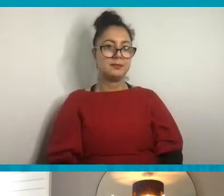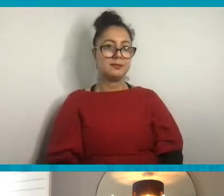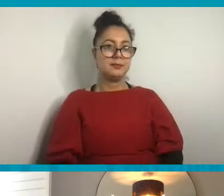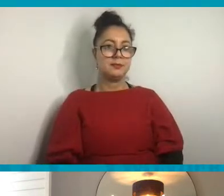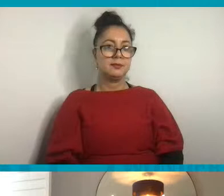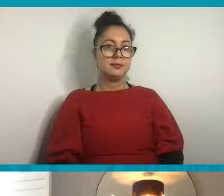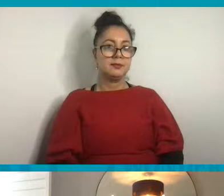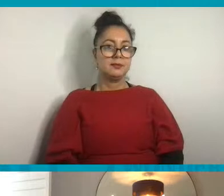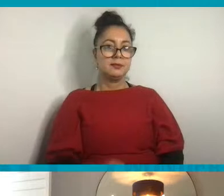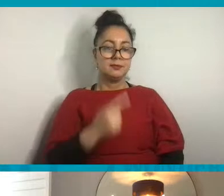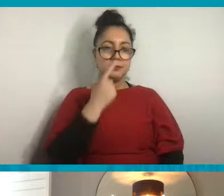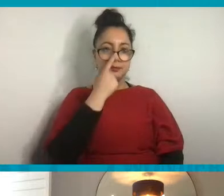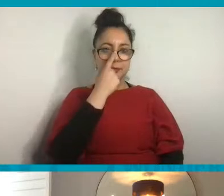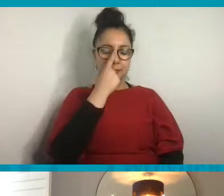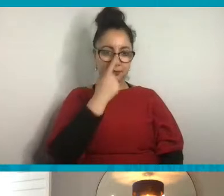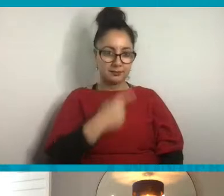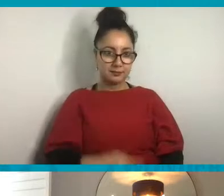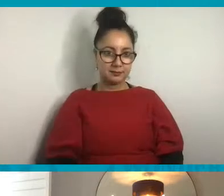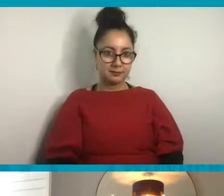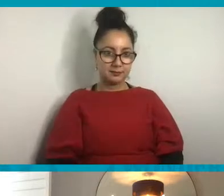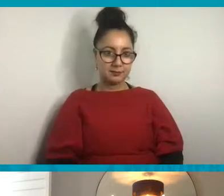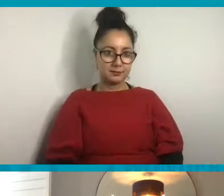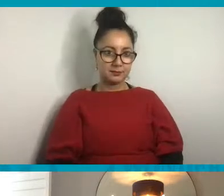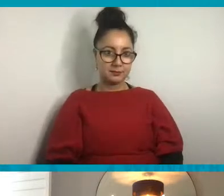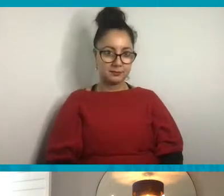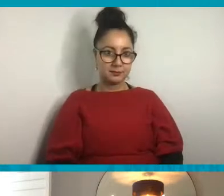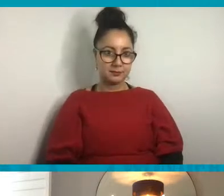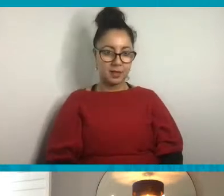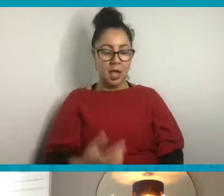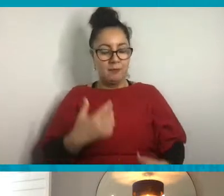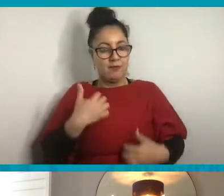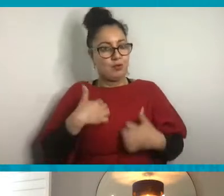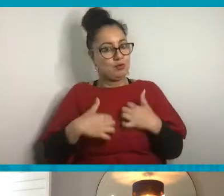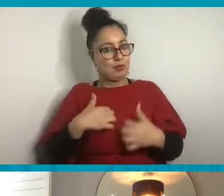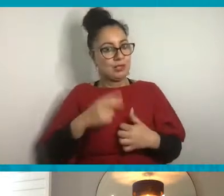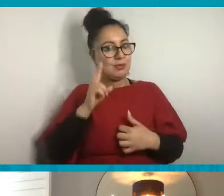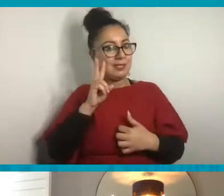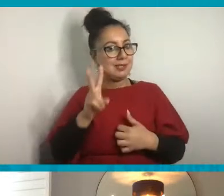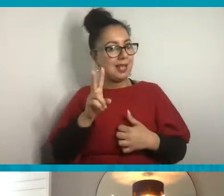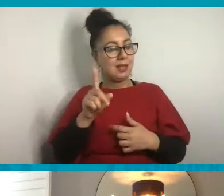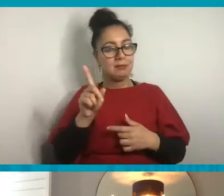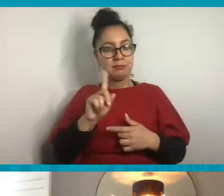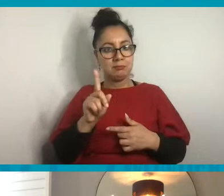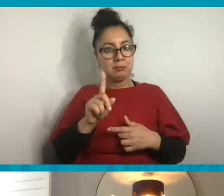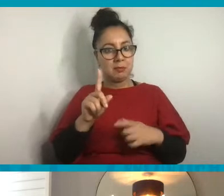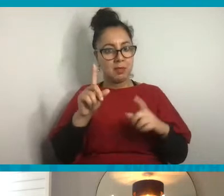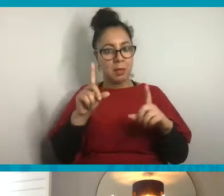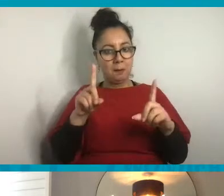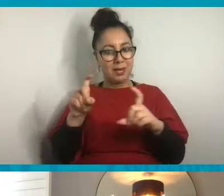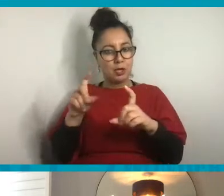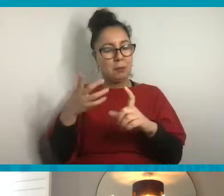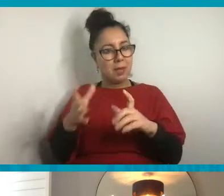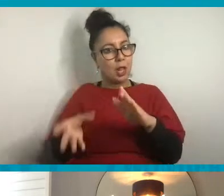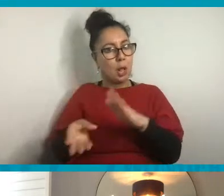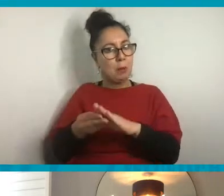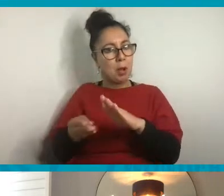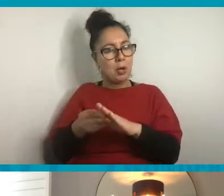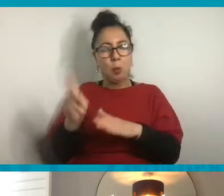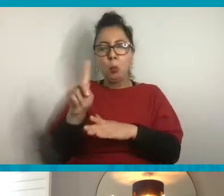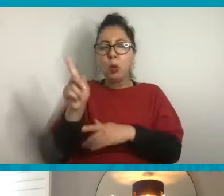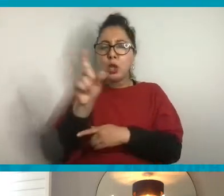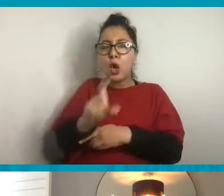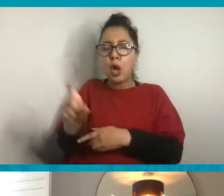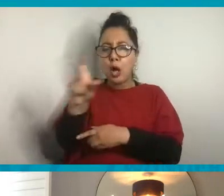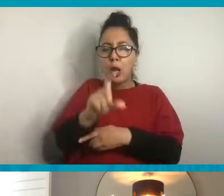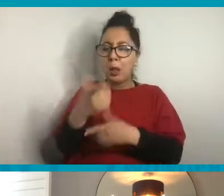And we're going to maybe look at some of the colours there. I'm really interested to see what, with the pictures that have been uploaded, what colours